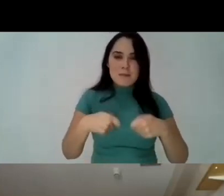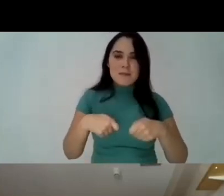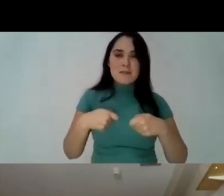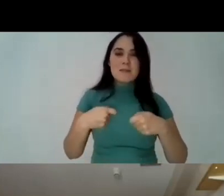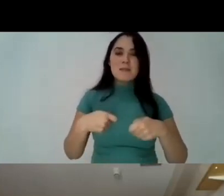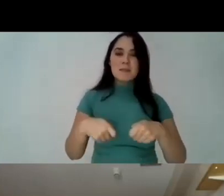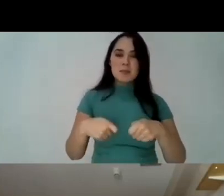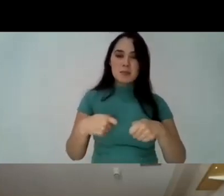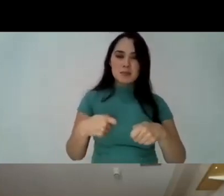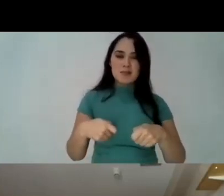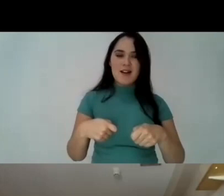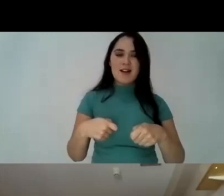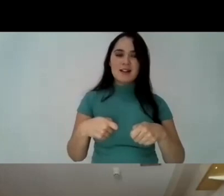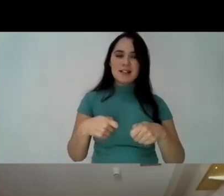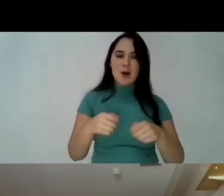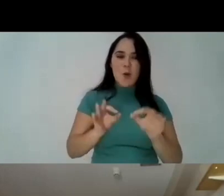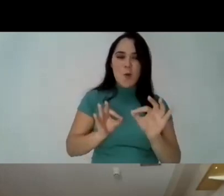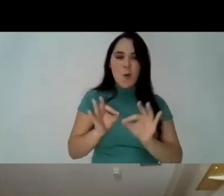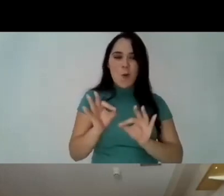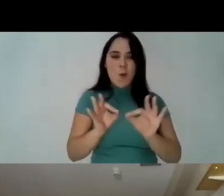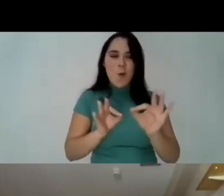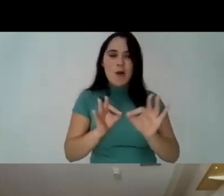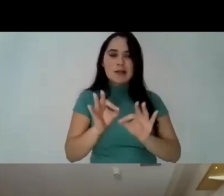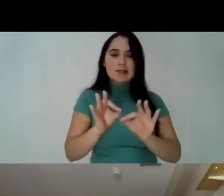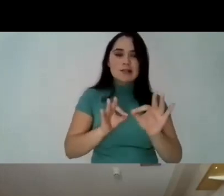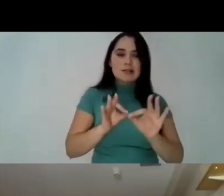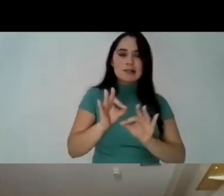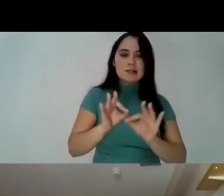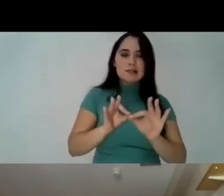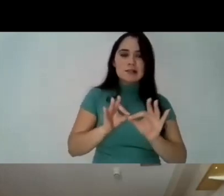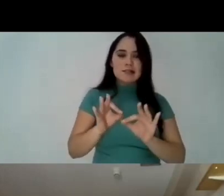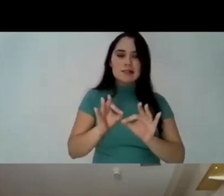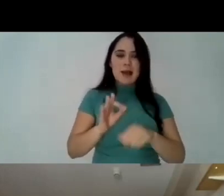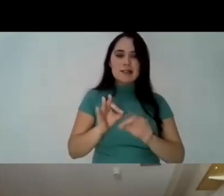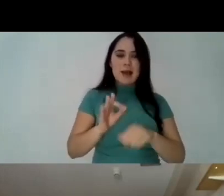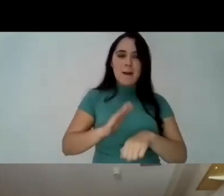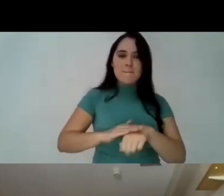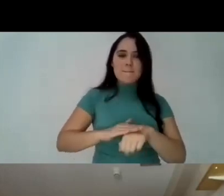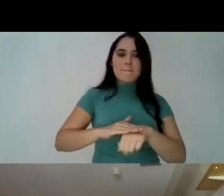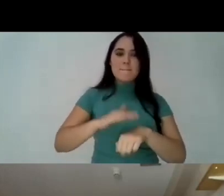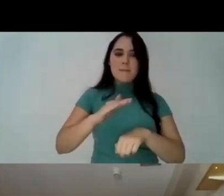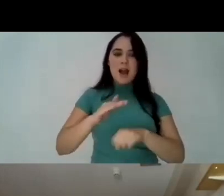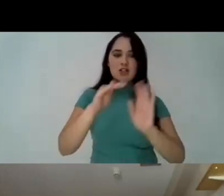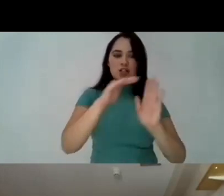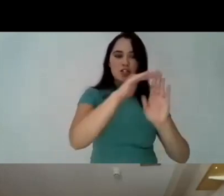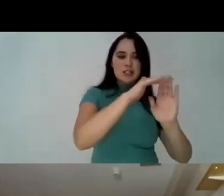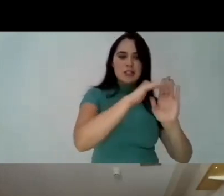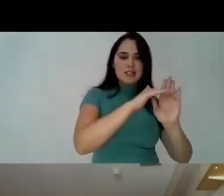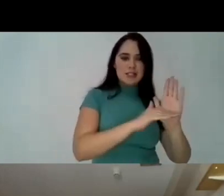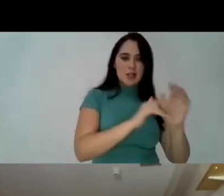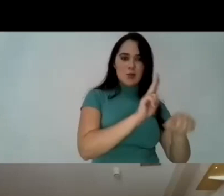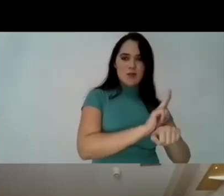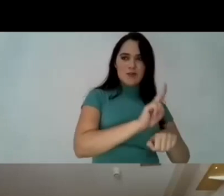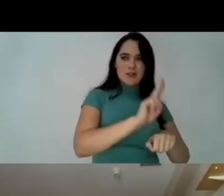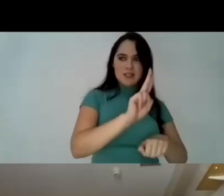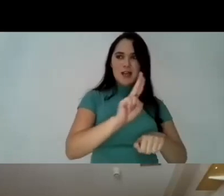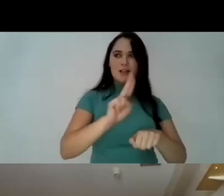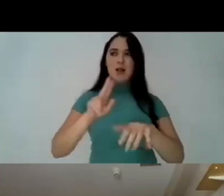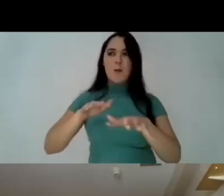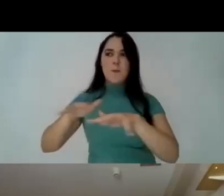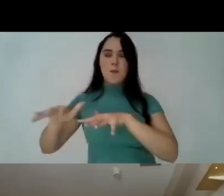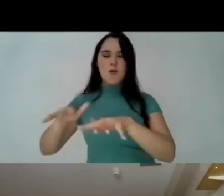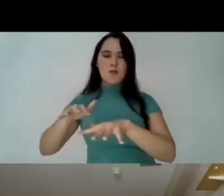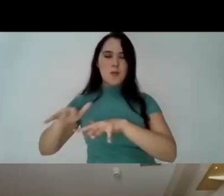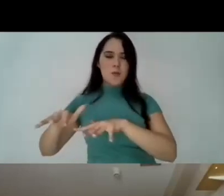what i feel is that it is needed to have a bad uh